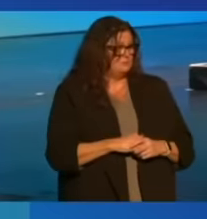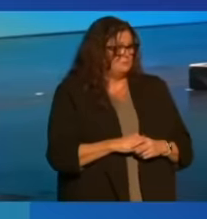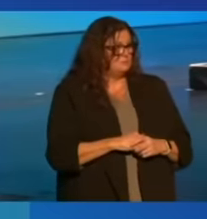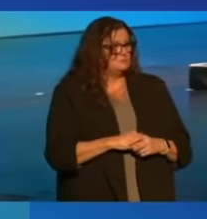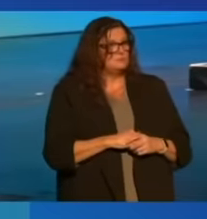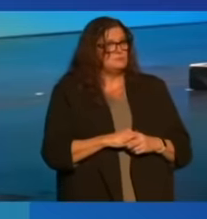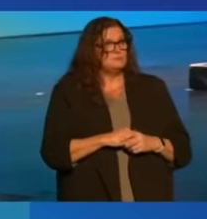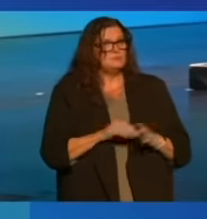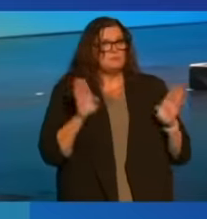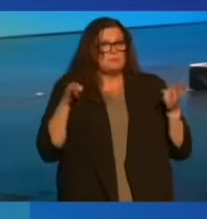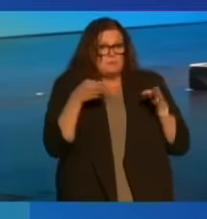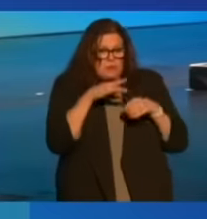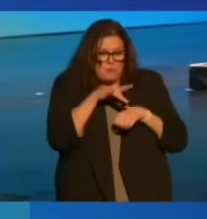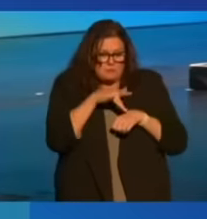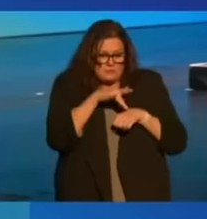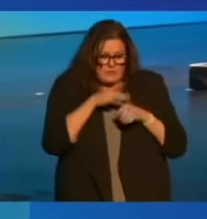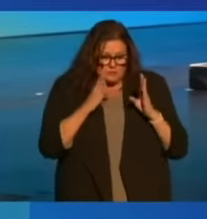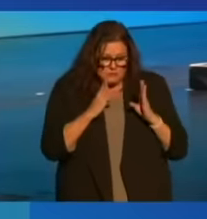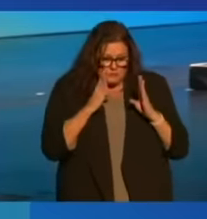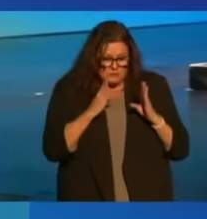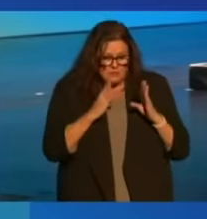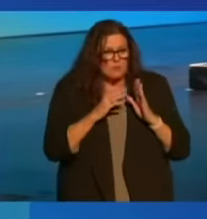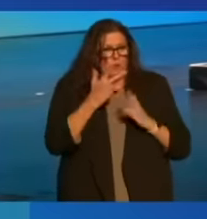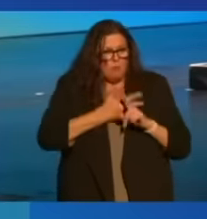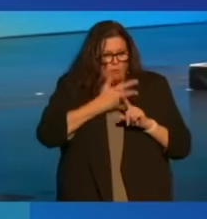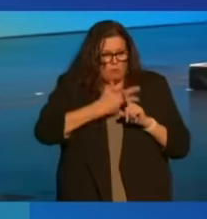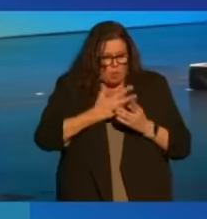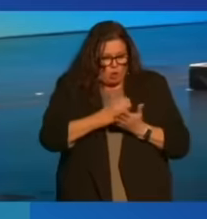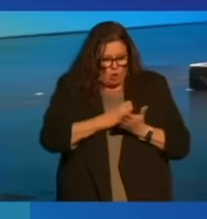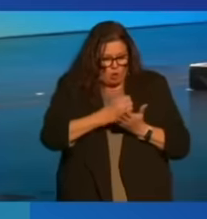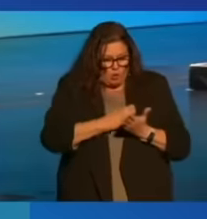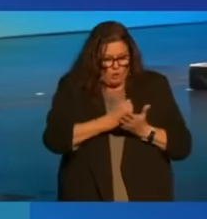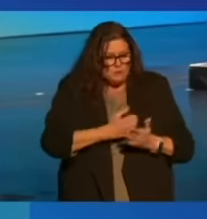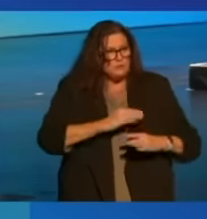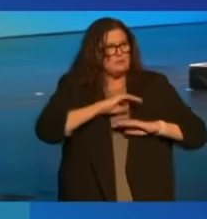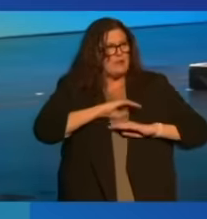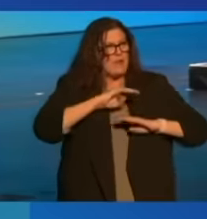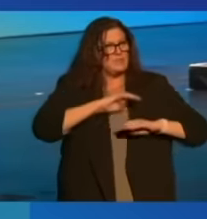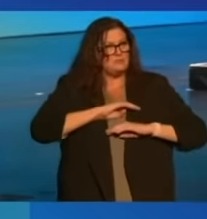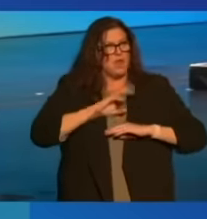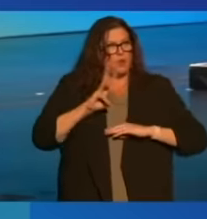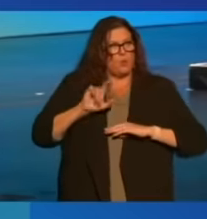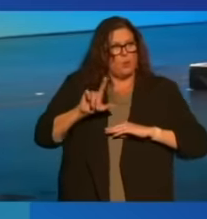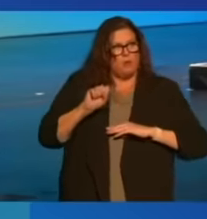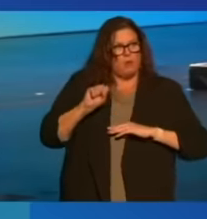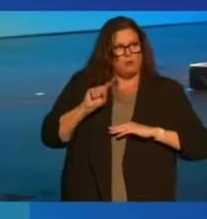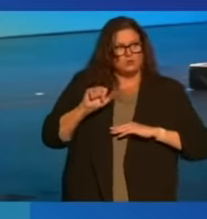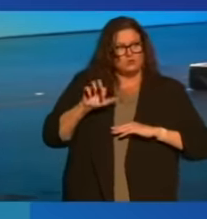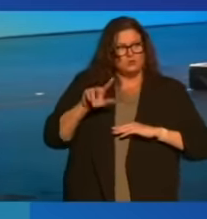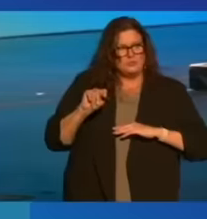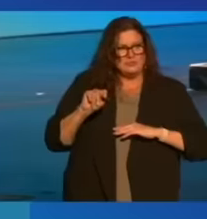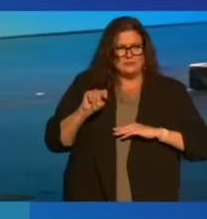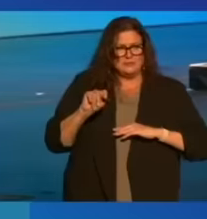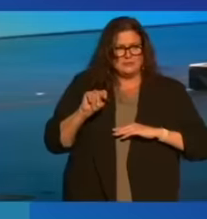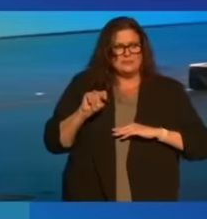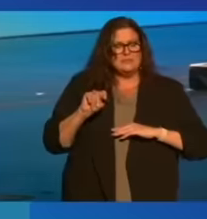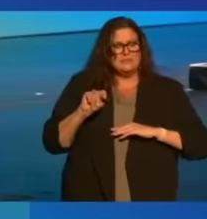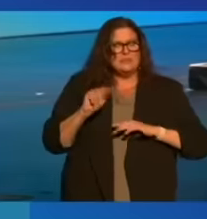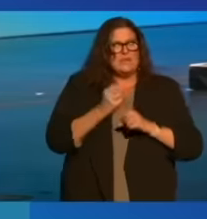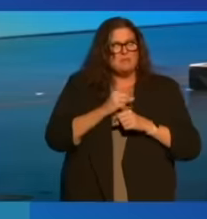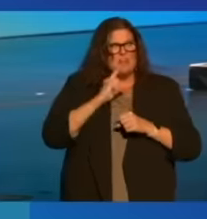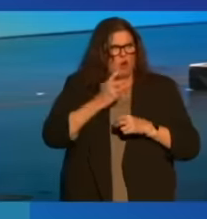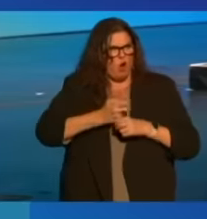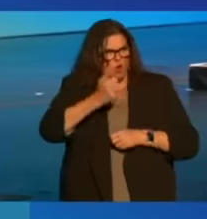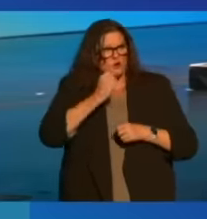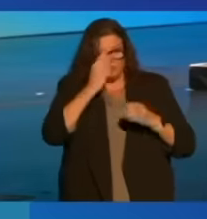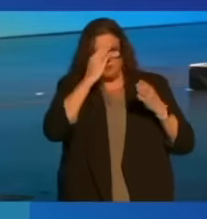Narrow obsessions with quarterly earning reports to satisfy Wall Street often makes that